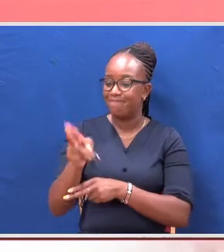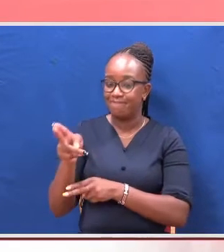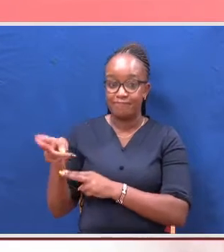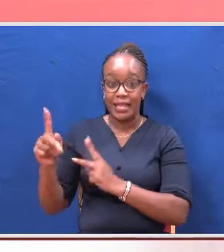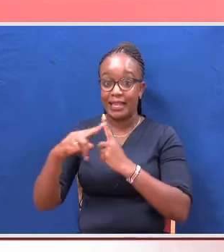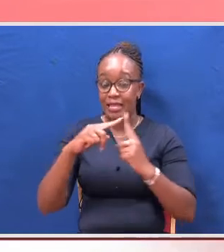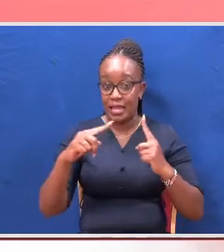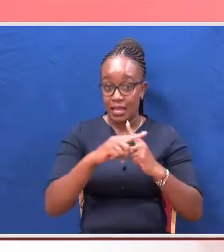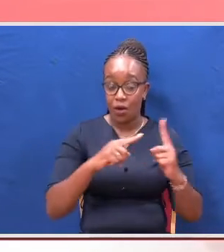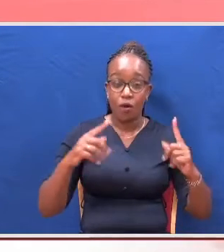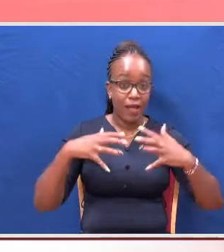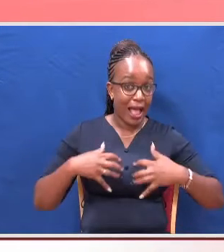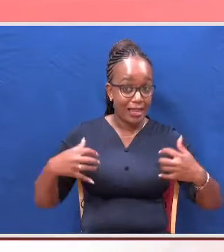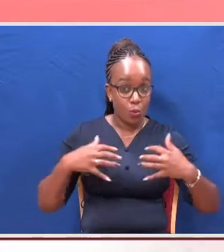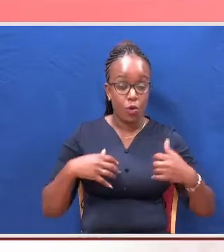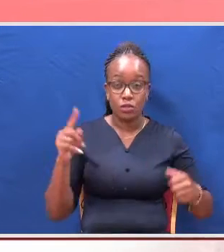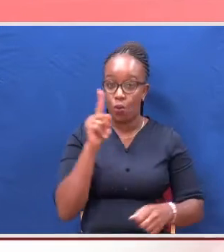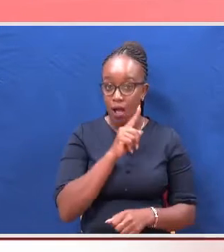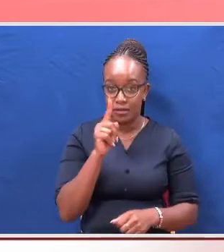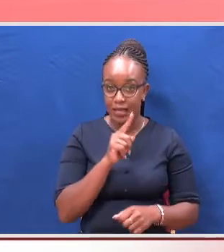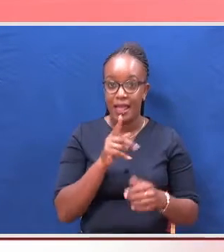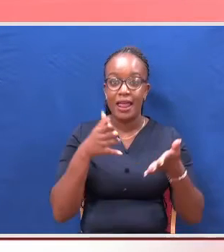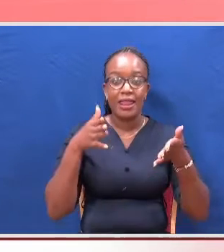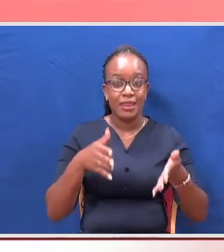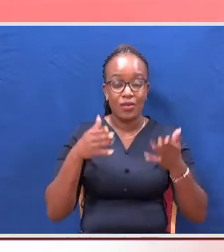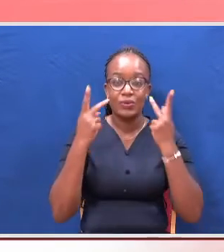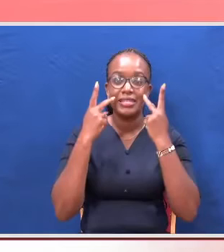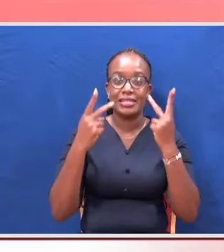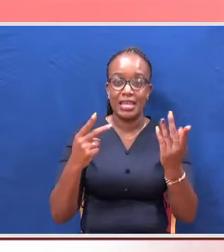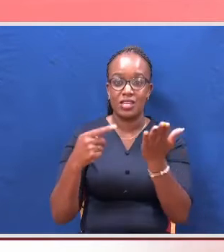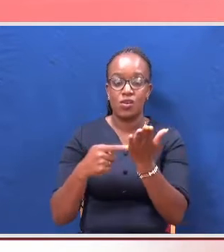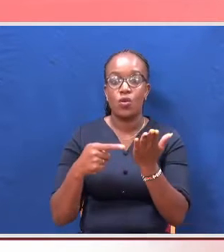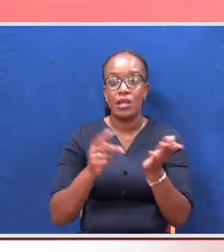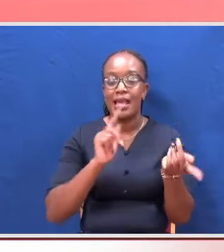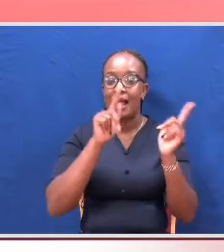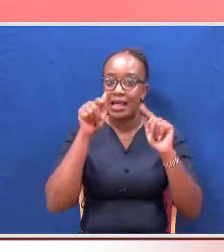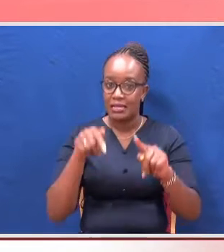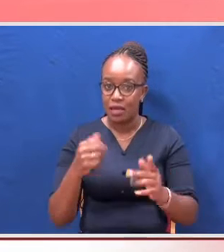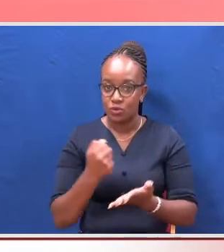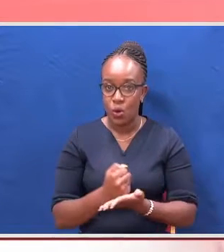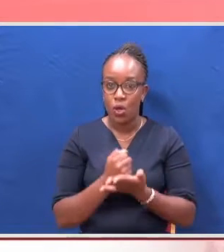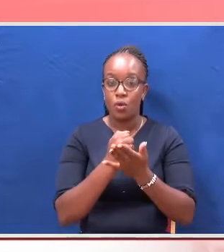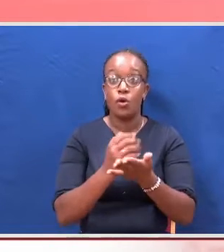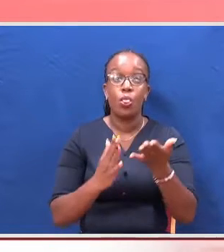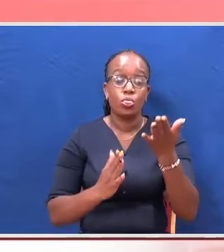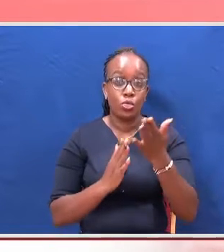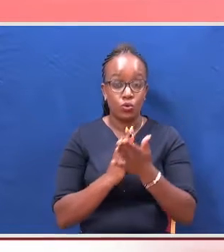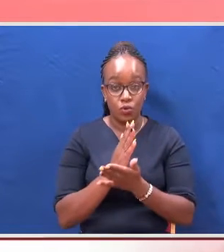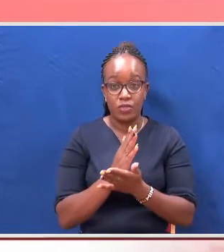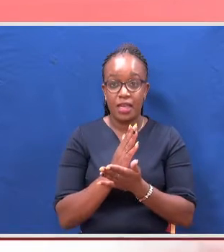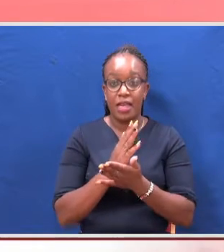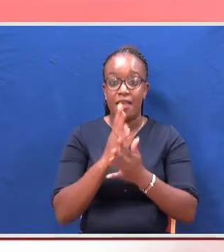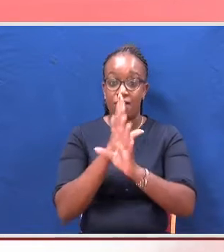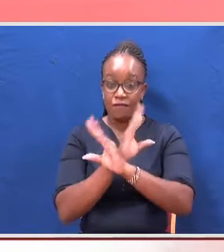the covid 19 pandemic at its peak across the globe technology has come to the rescue through the creation of virtual rangers